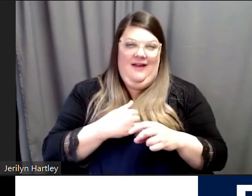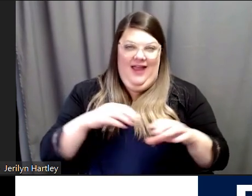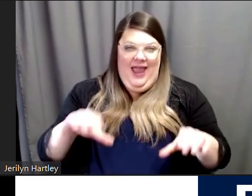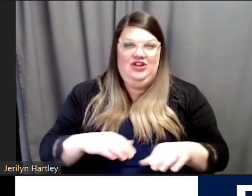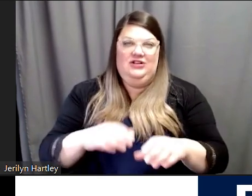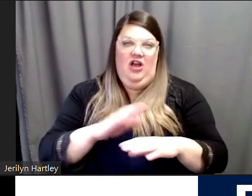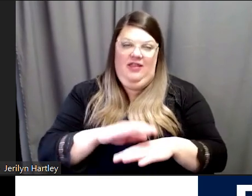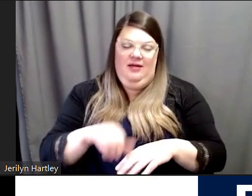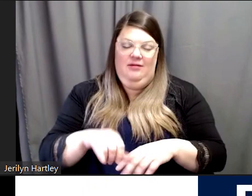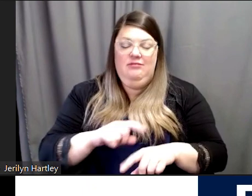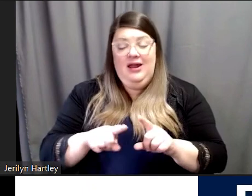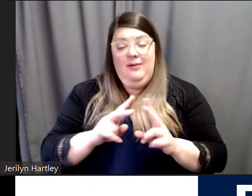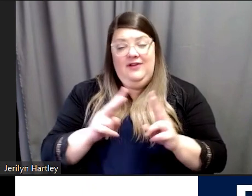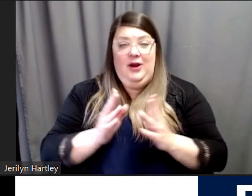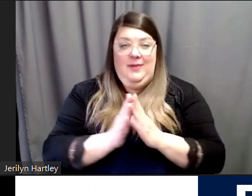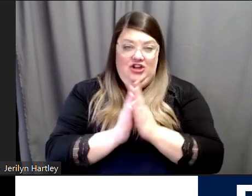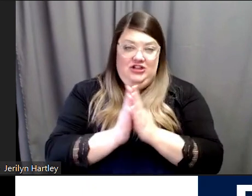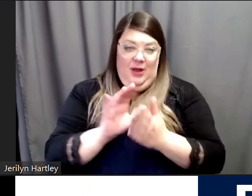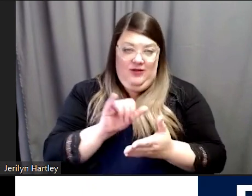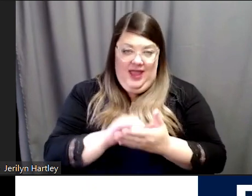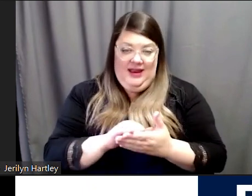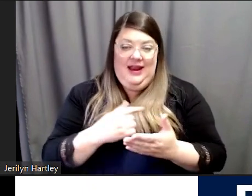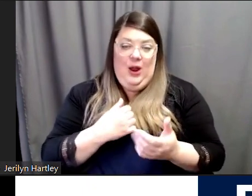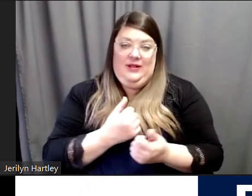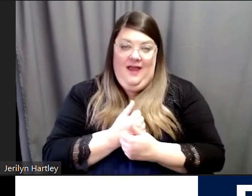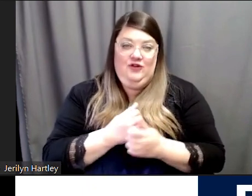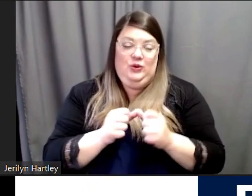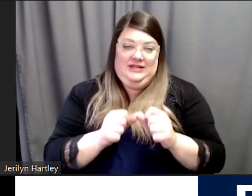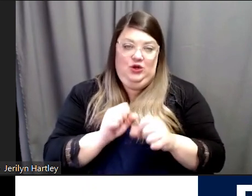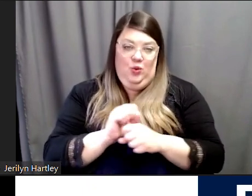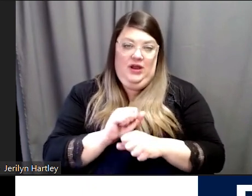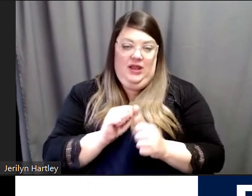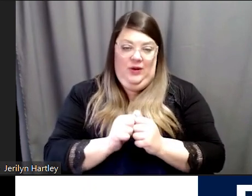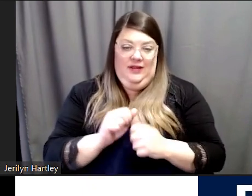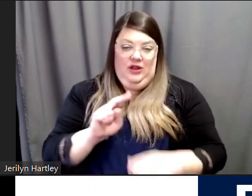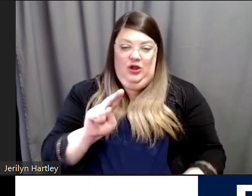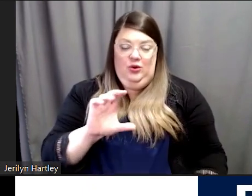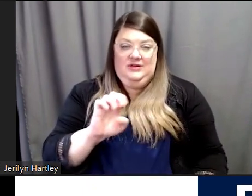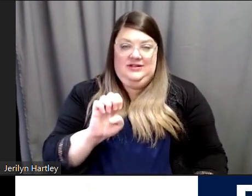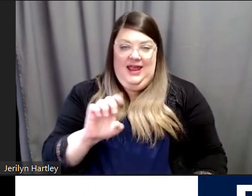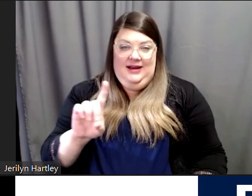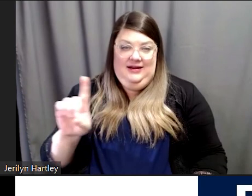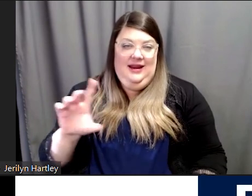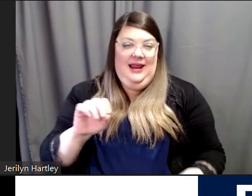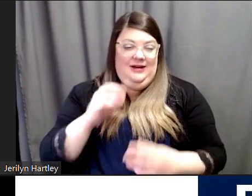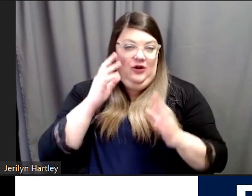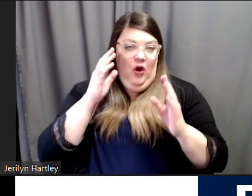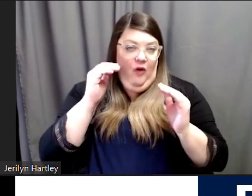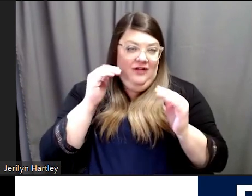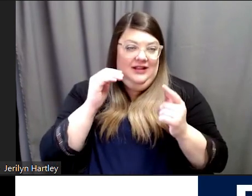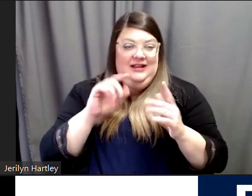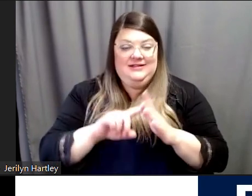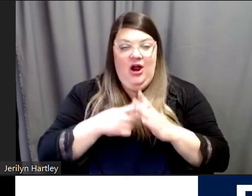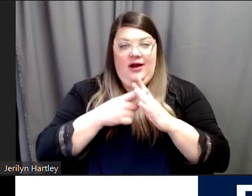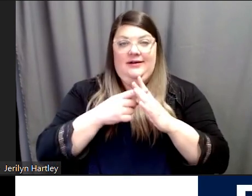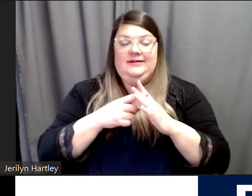am really passionate about it and I would love to continue working with the UCEDD and hopefully get some traction and